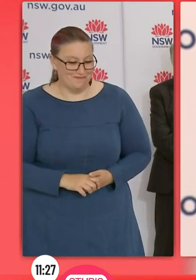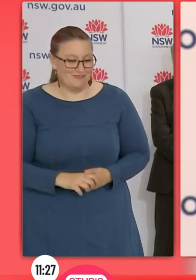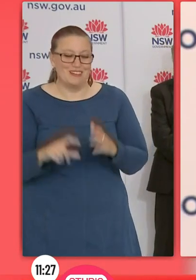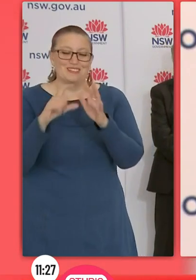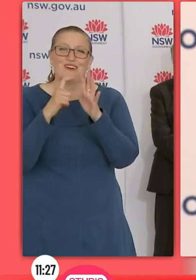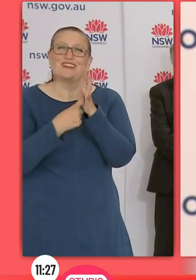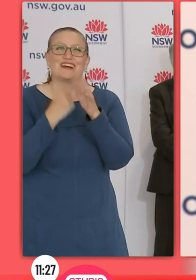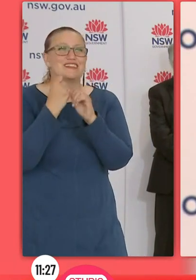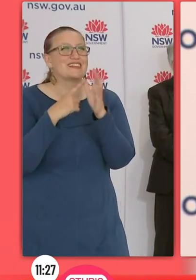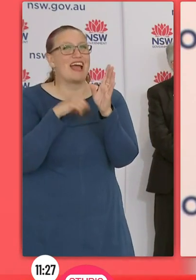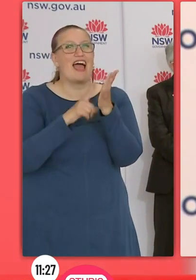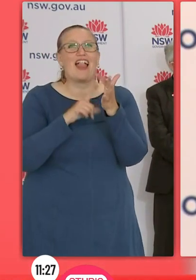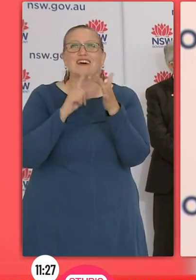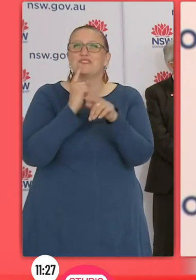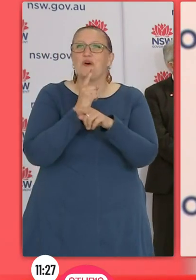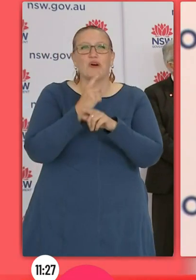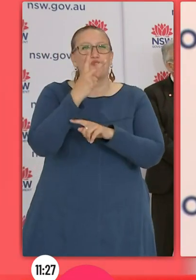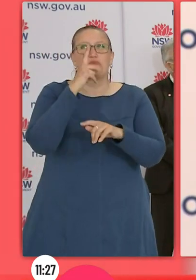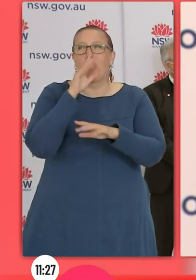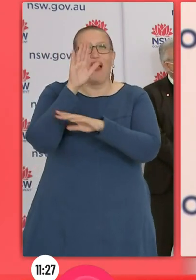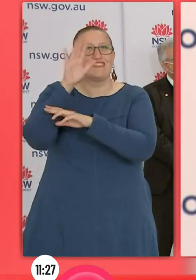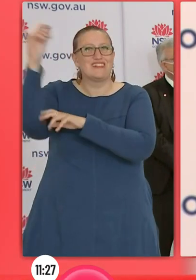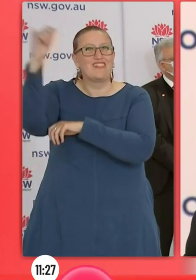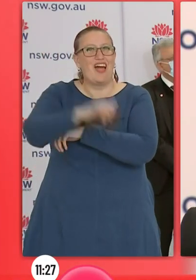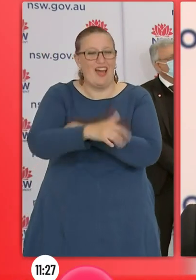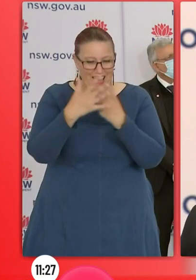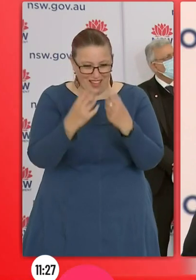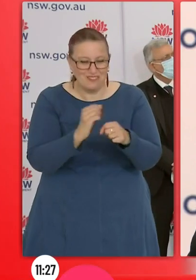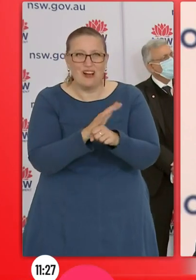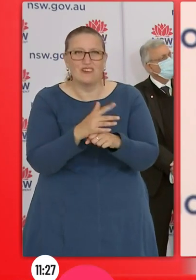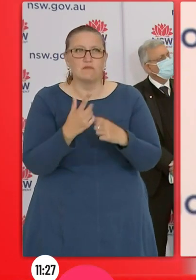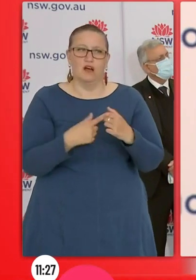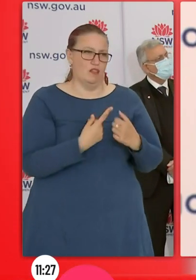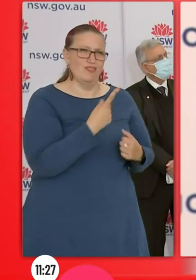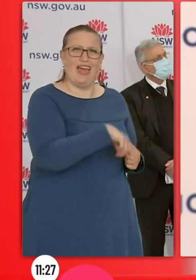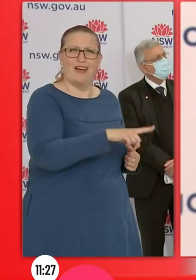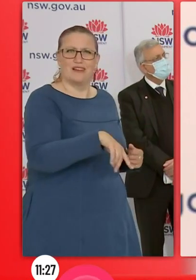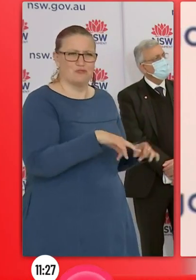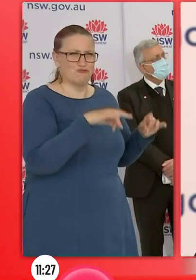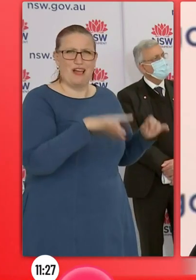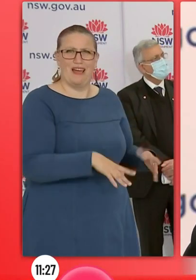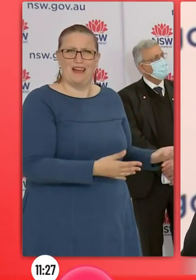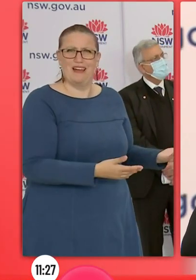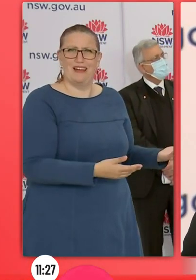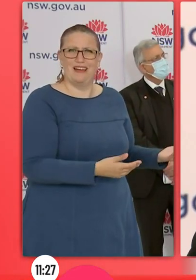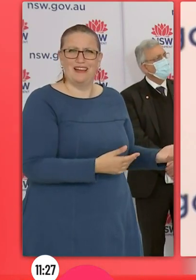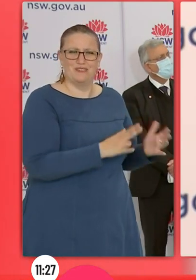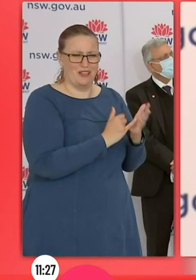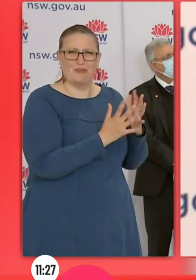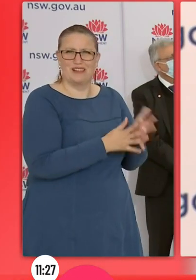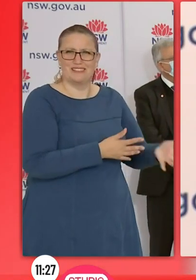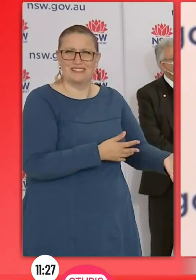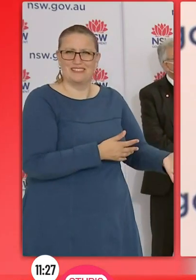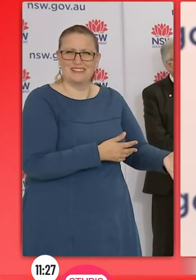Dr Gail read out today, I think, two overseas cases. So we have two overseas cases where thousands and thousands of staff are looking after two